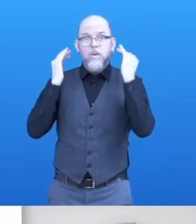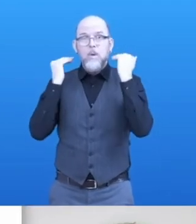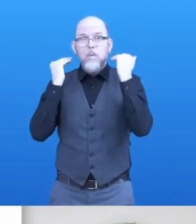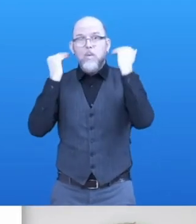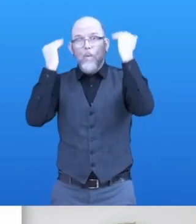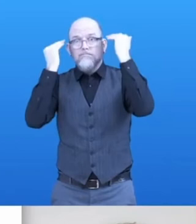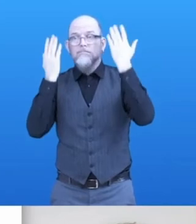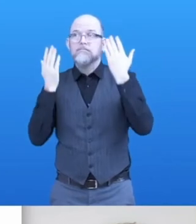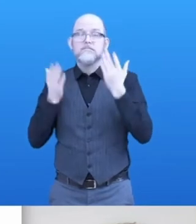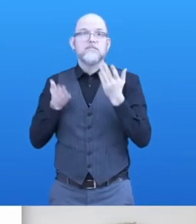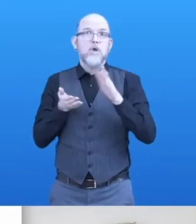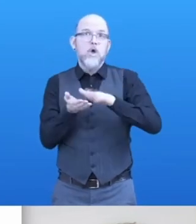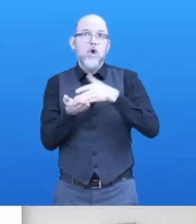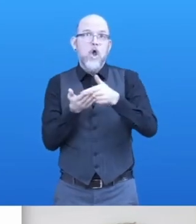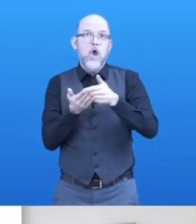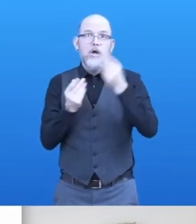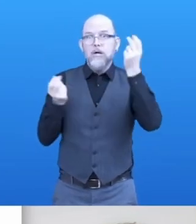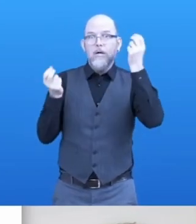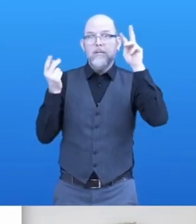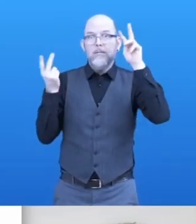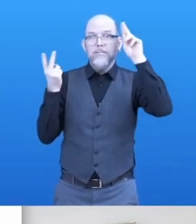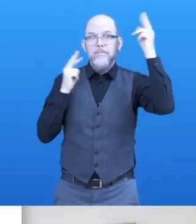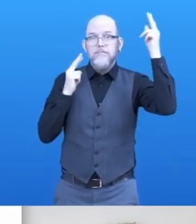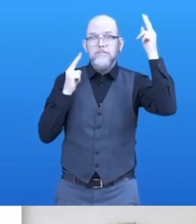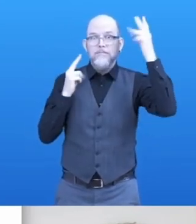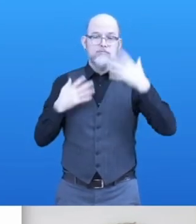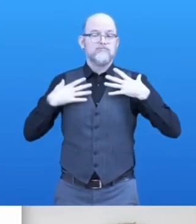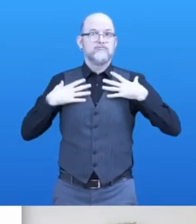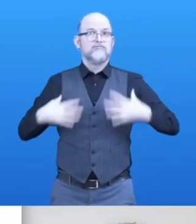hair, the clothing.